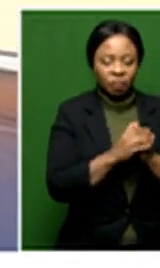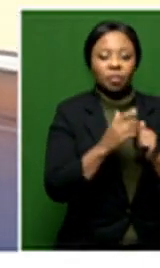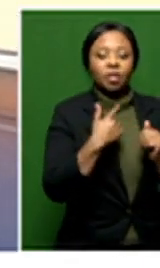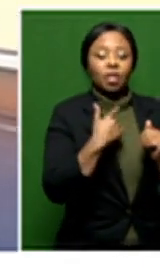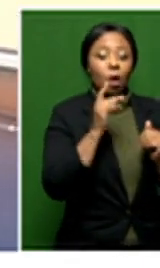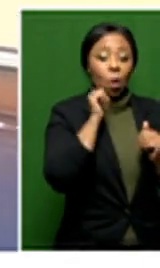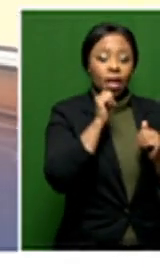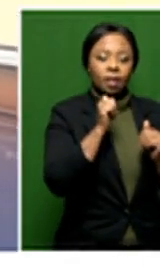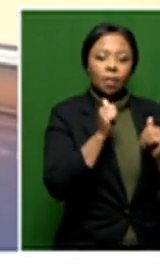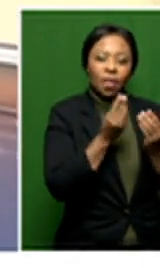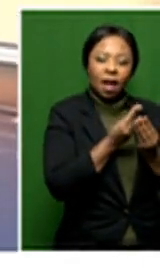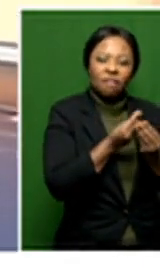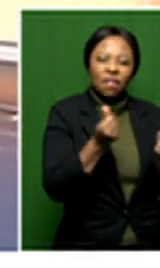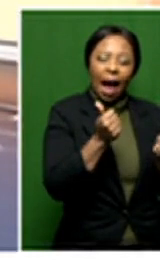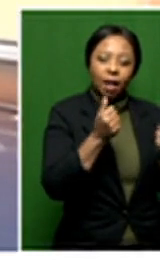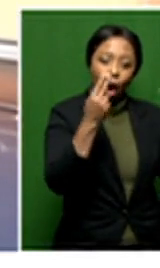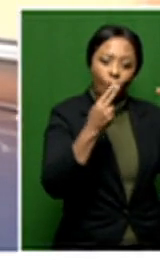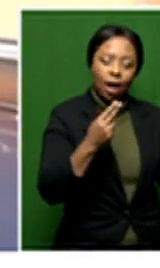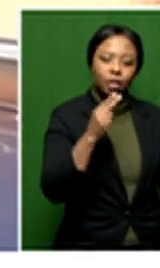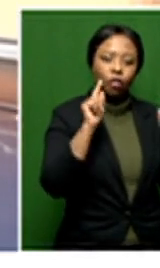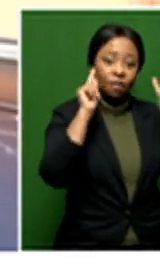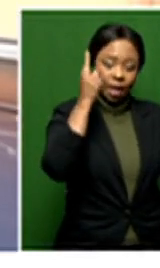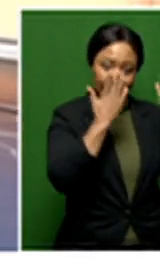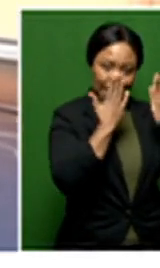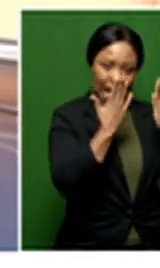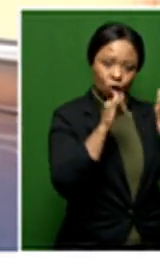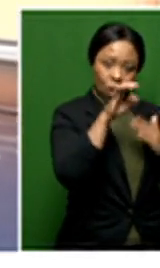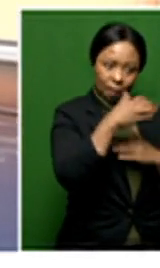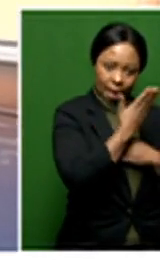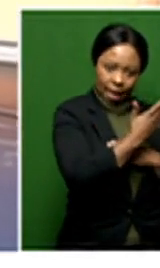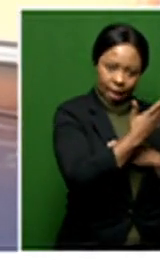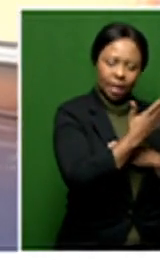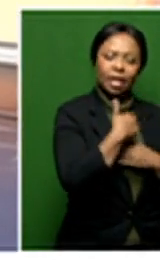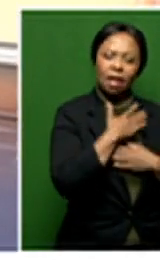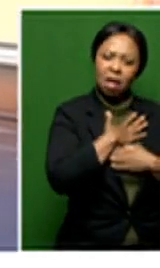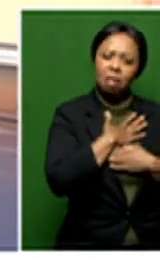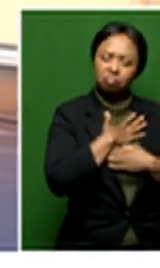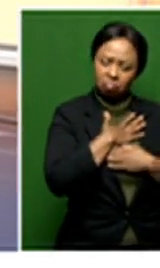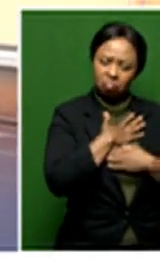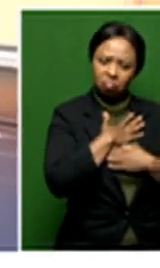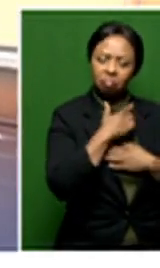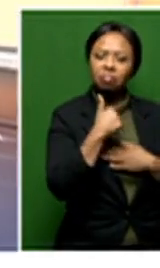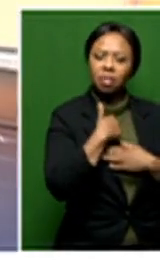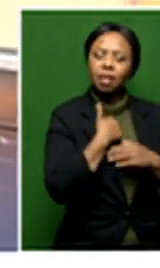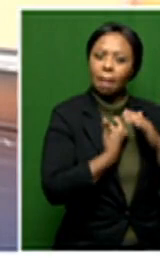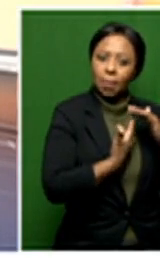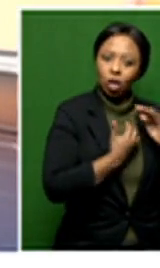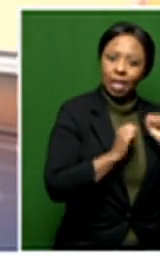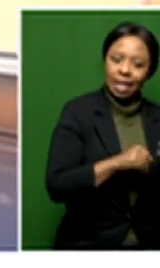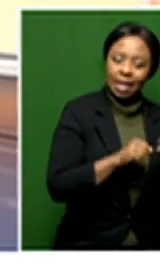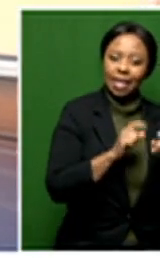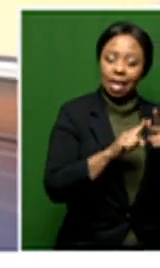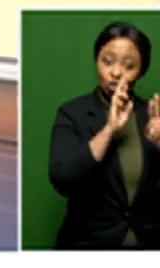studying fine art at WITS in Johannesburg. I felt like as much as I respect and am passionate about